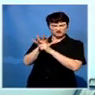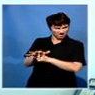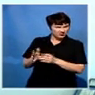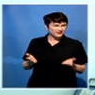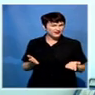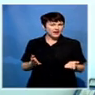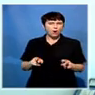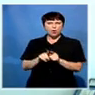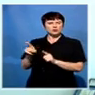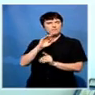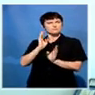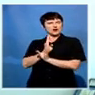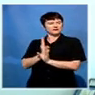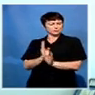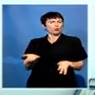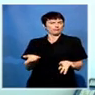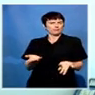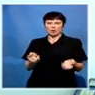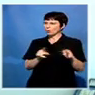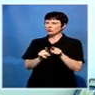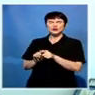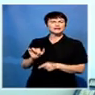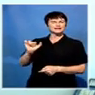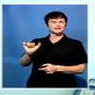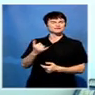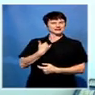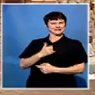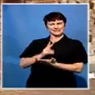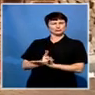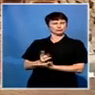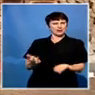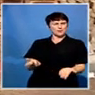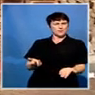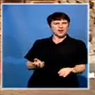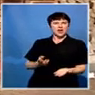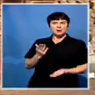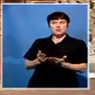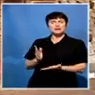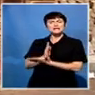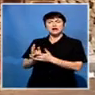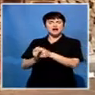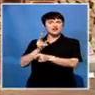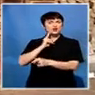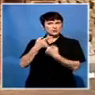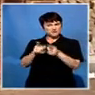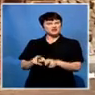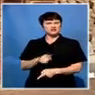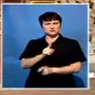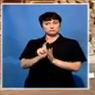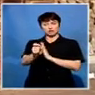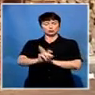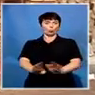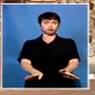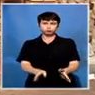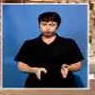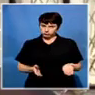their rights to privacy, to dignity. It discriminates against young girls who are not virgins. But the fund of the scheme says there are good intentions